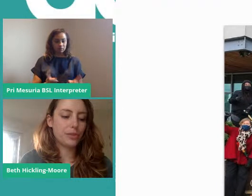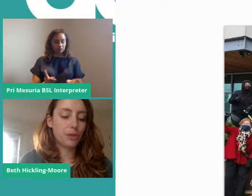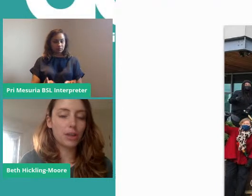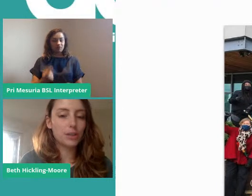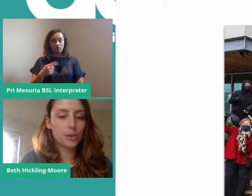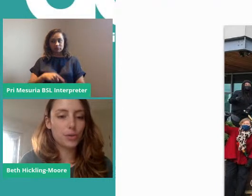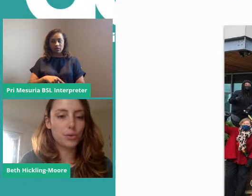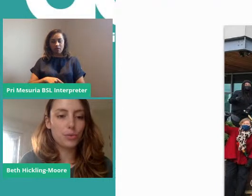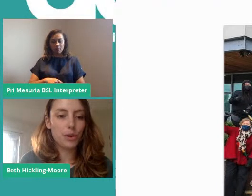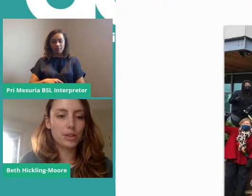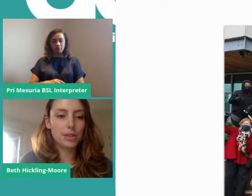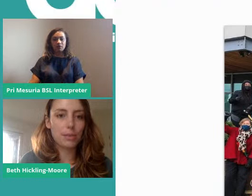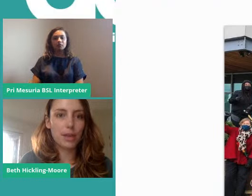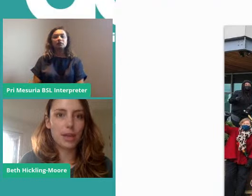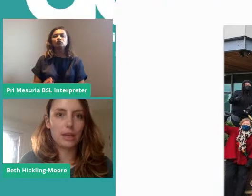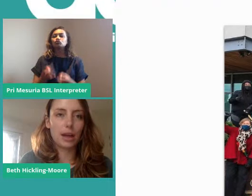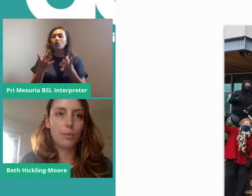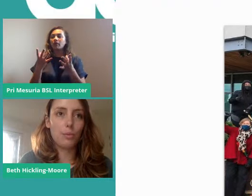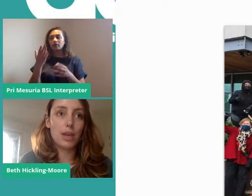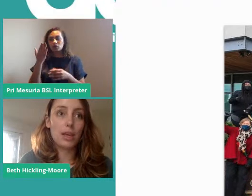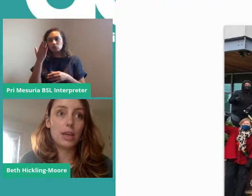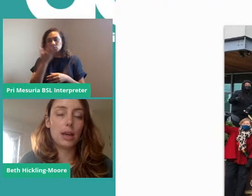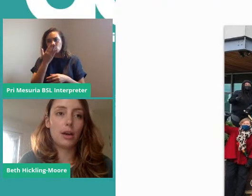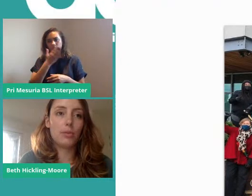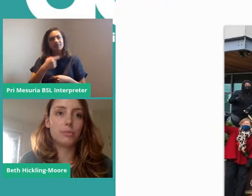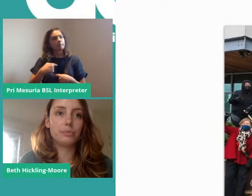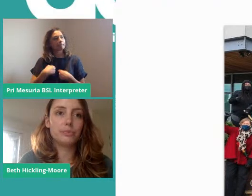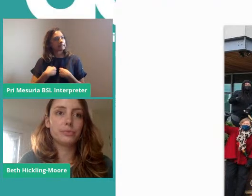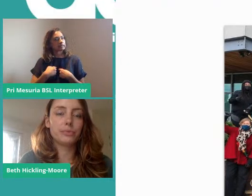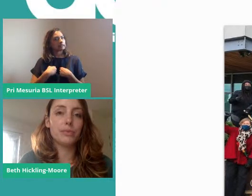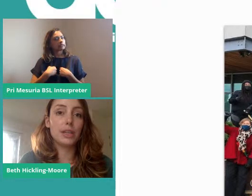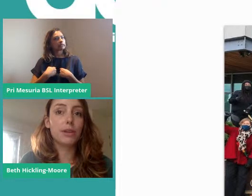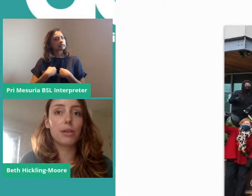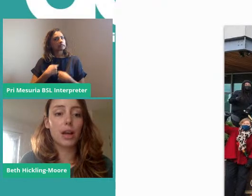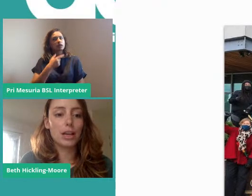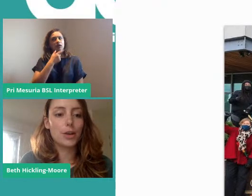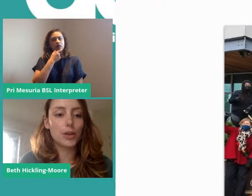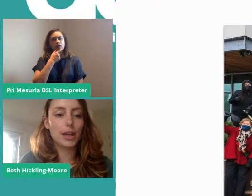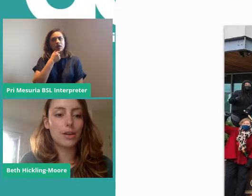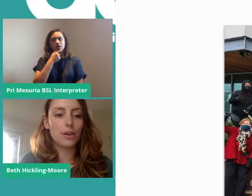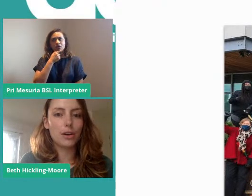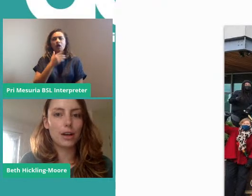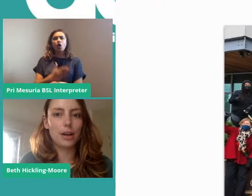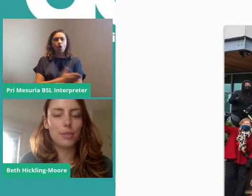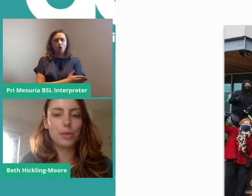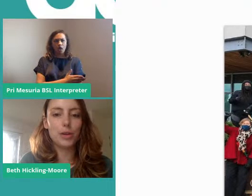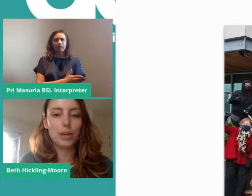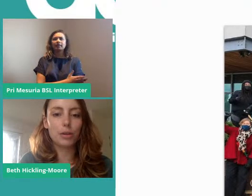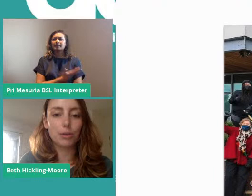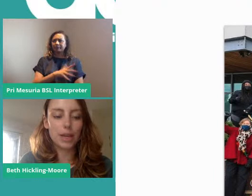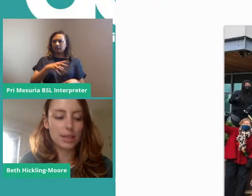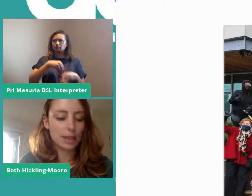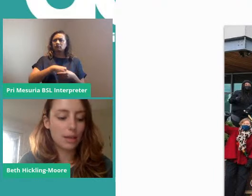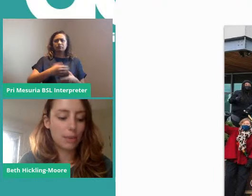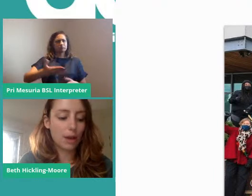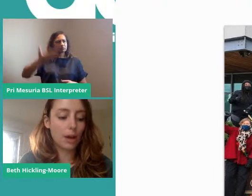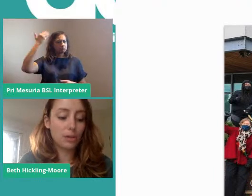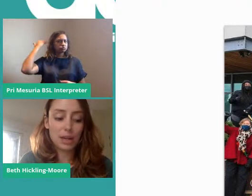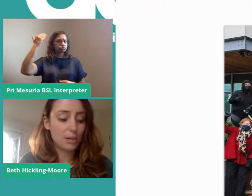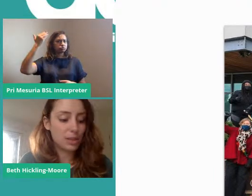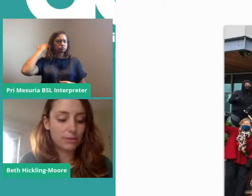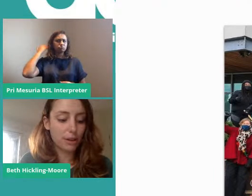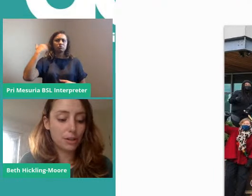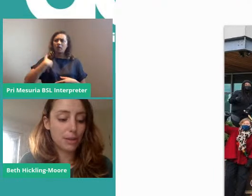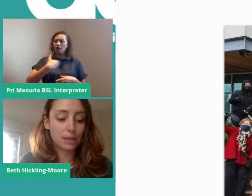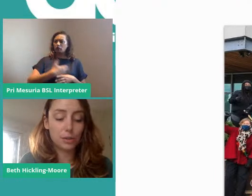strike school was something that we did very early on in our union careers, but